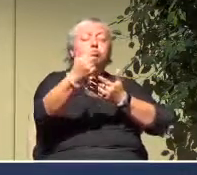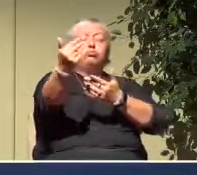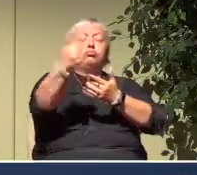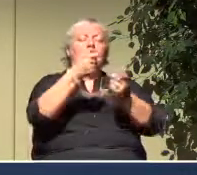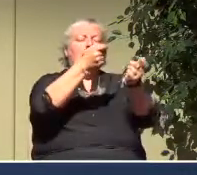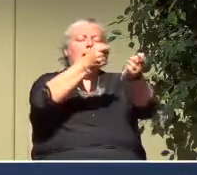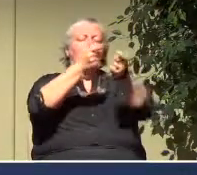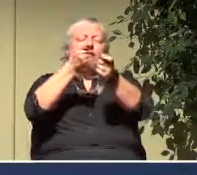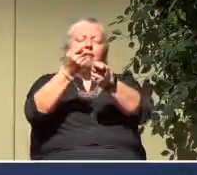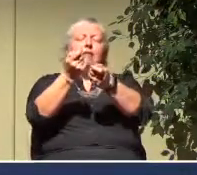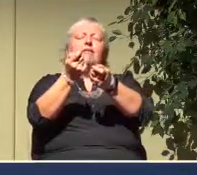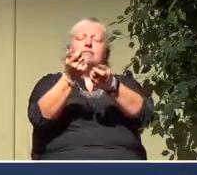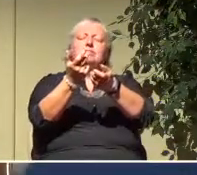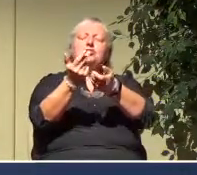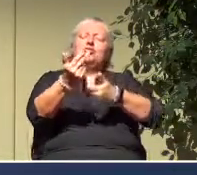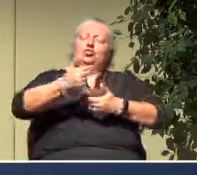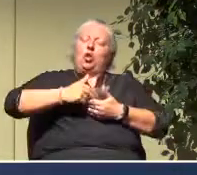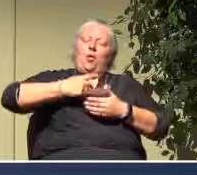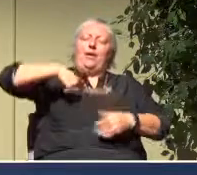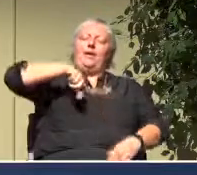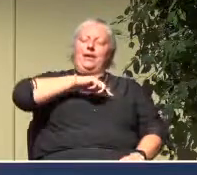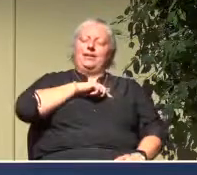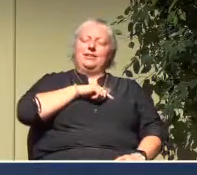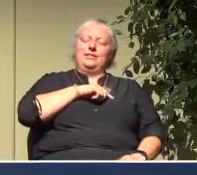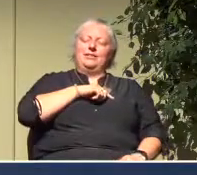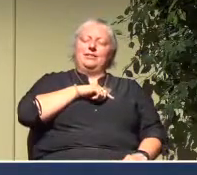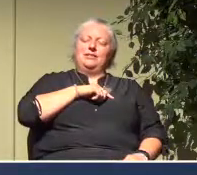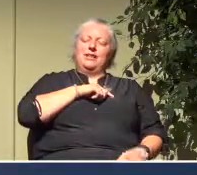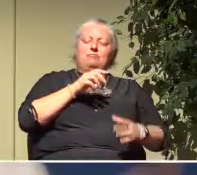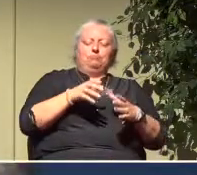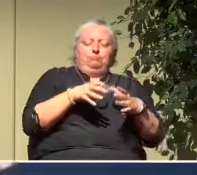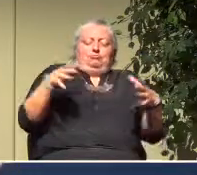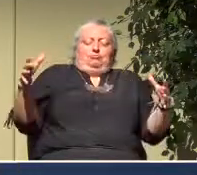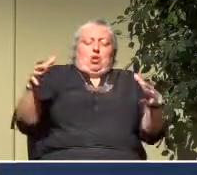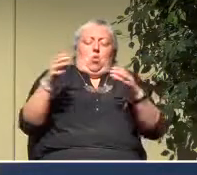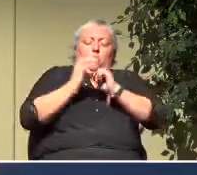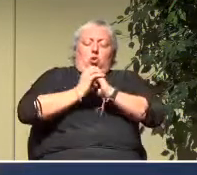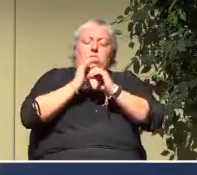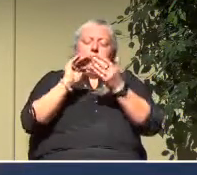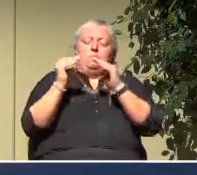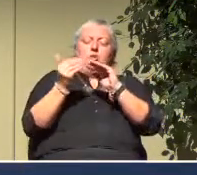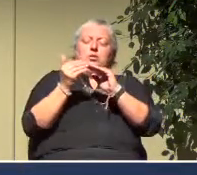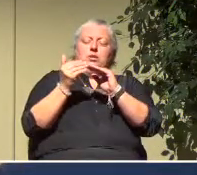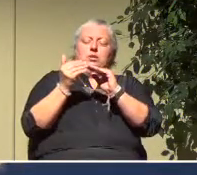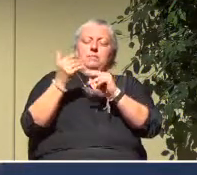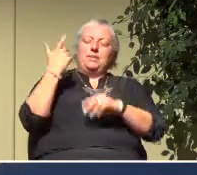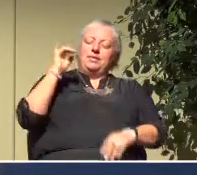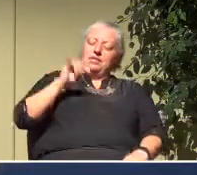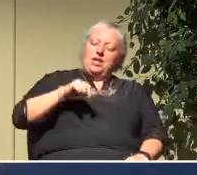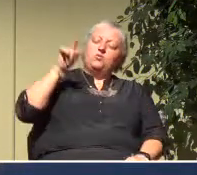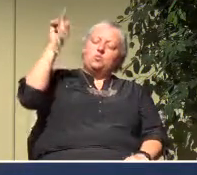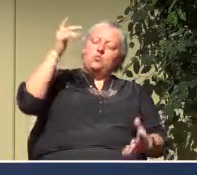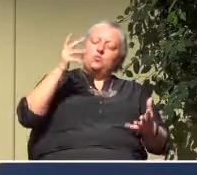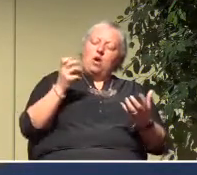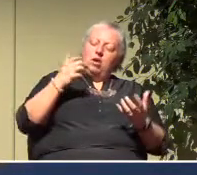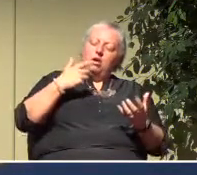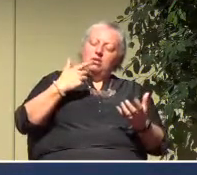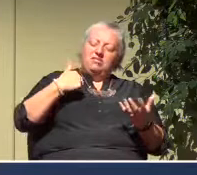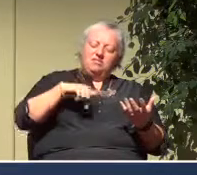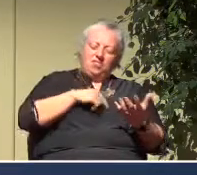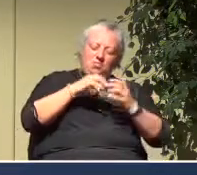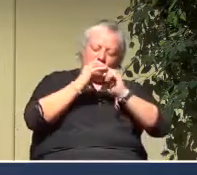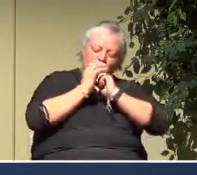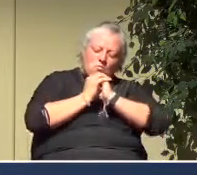us to be a worshiping community as well. Because that's what you want. That's who you've wanted us to be all